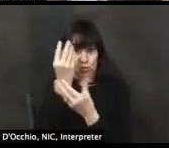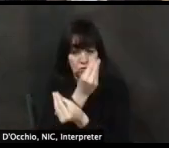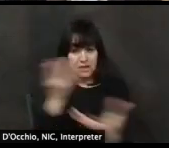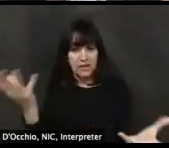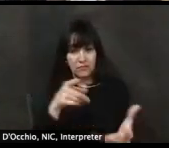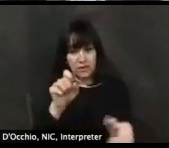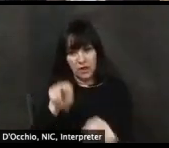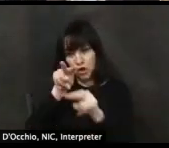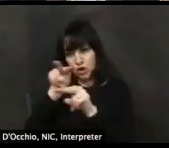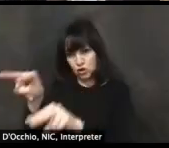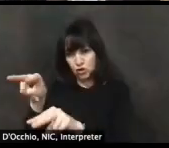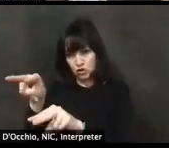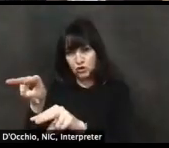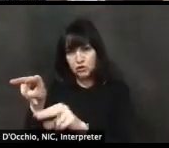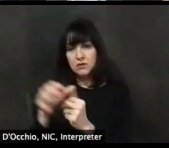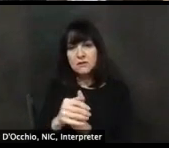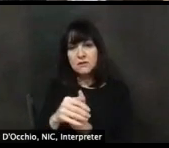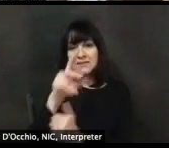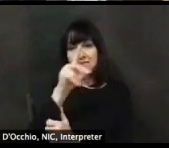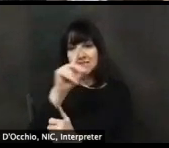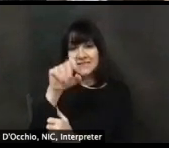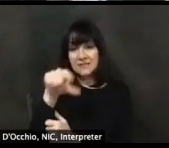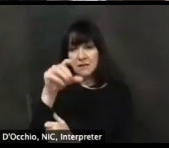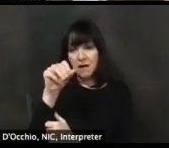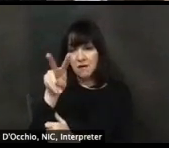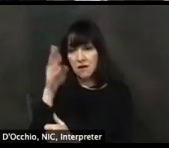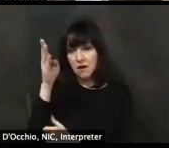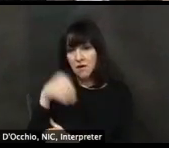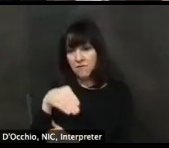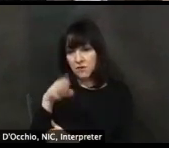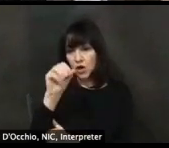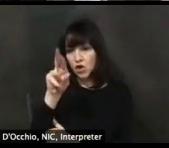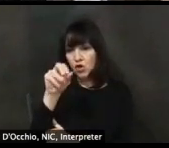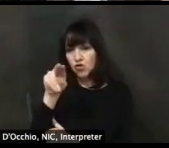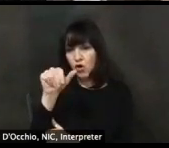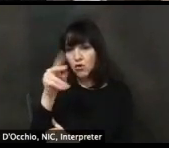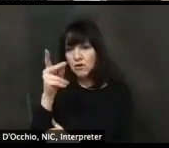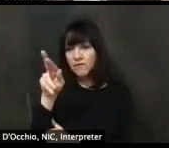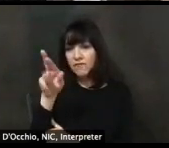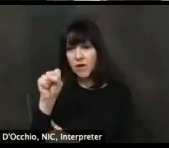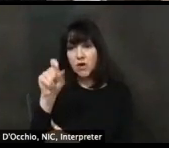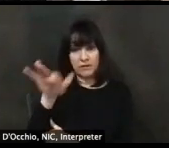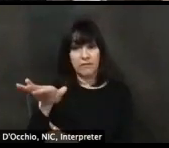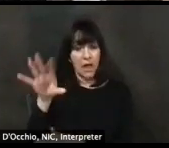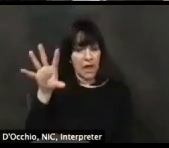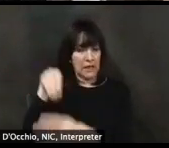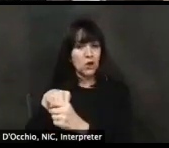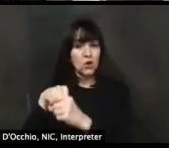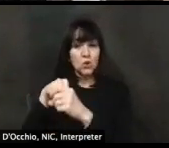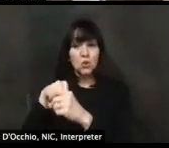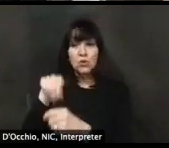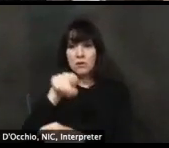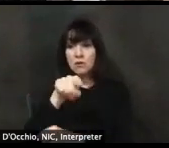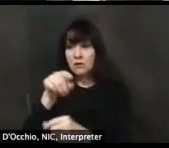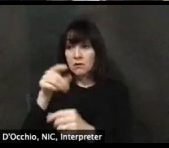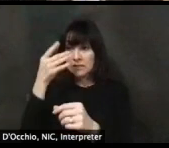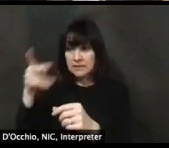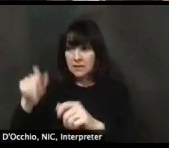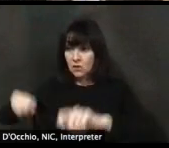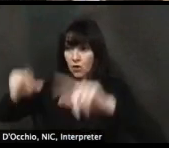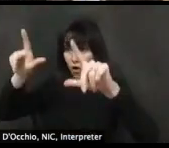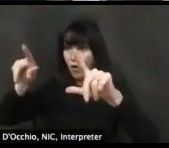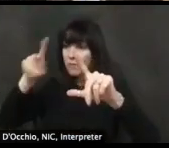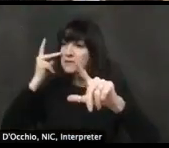de.gov slash coronavirus. That includes a link to the, healthy community data that, um,